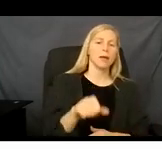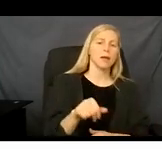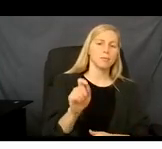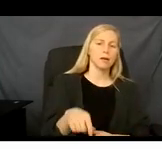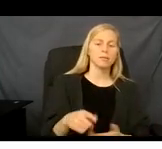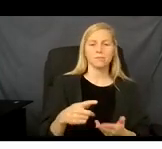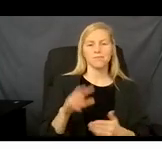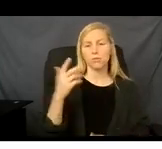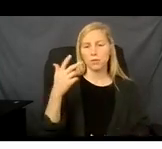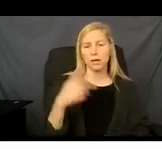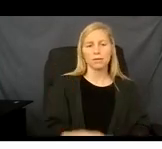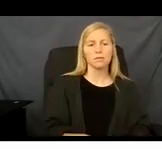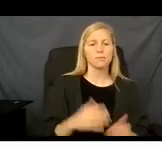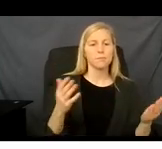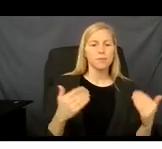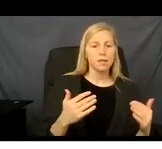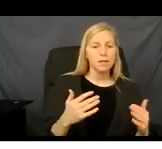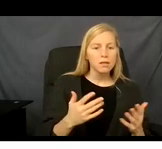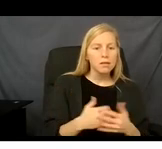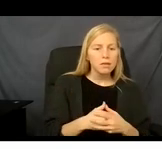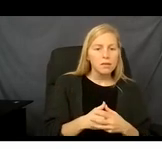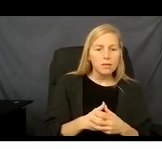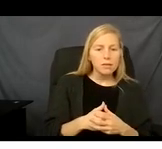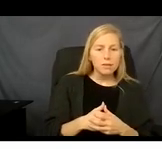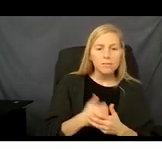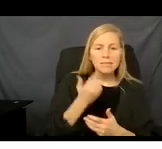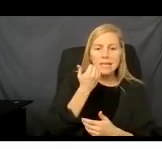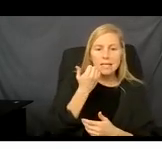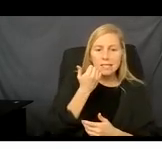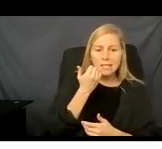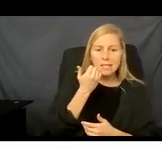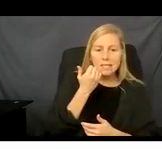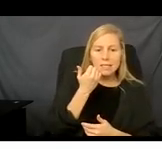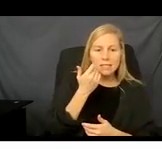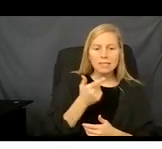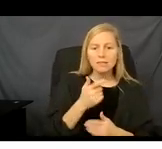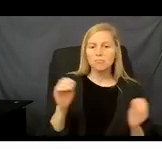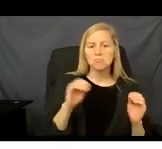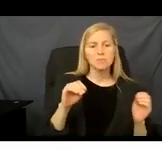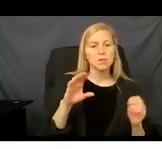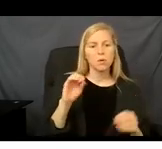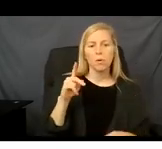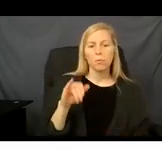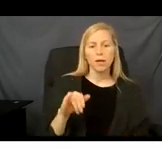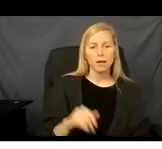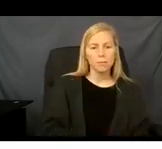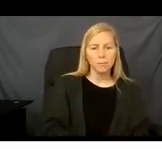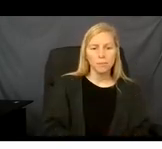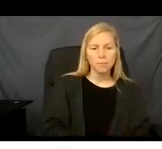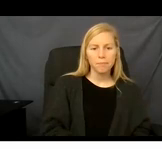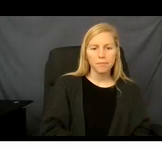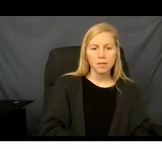Private doctors or dental, dentist or hospital, there is no co-pay for that. So,